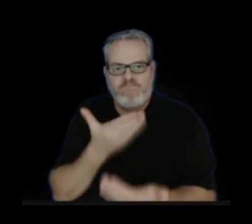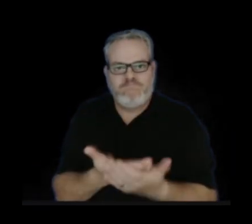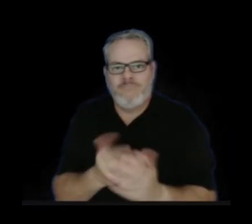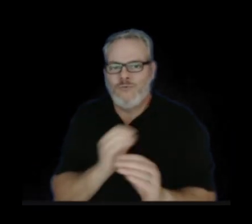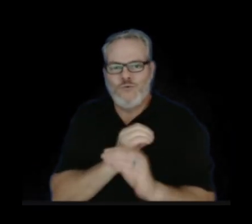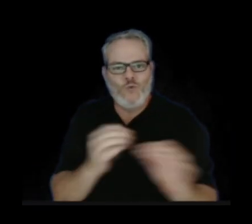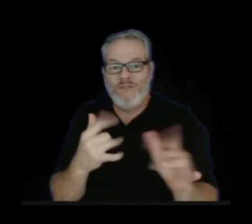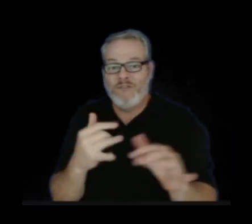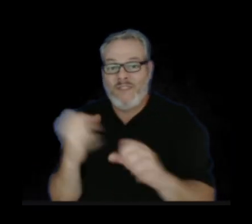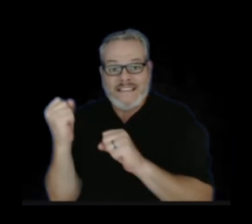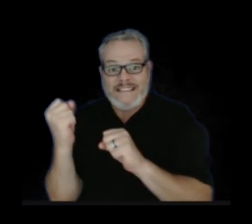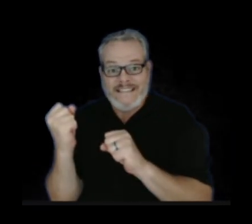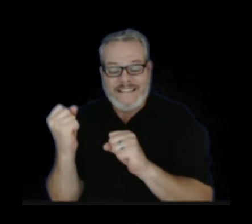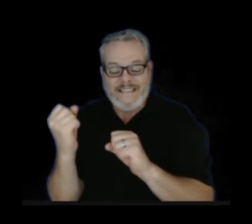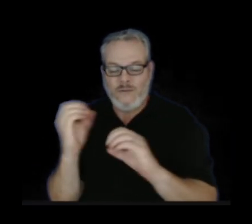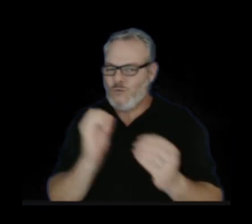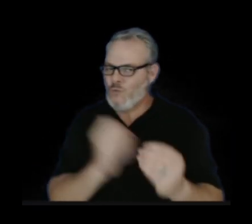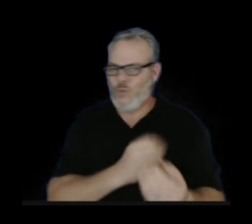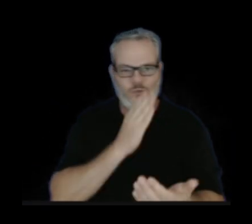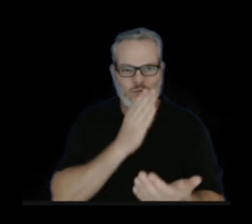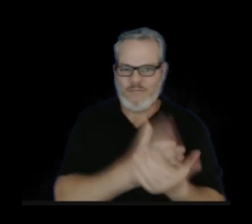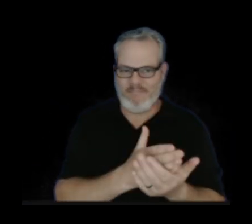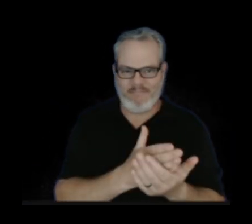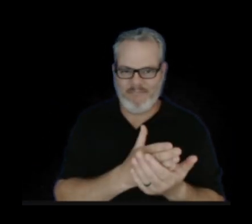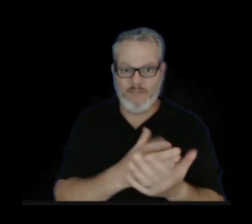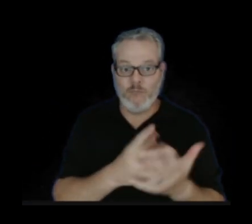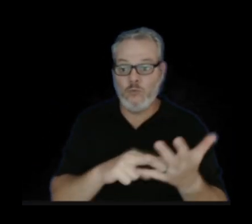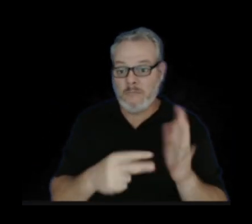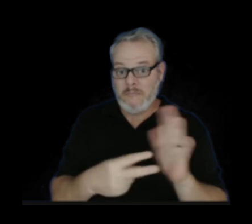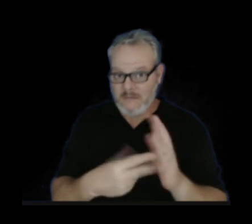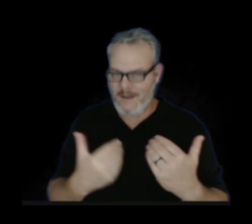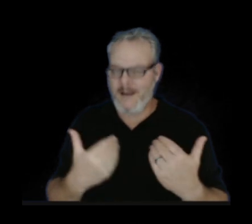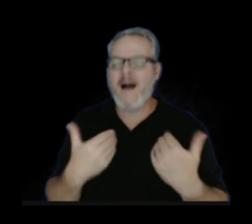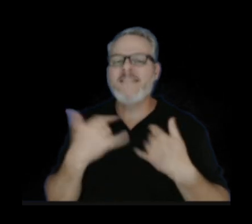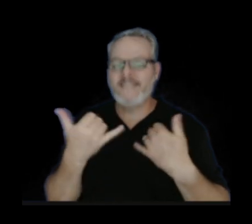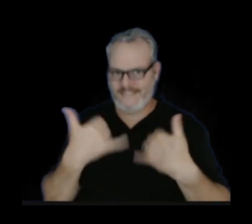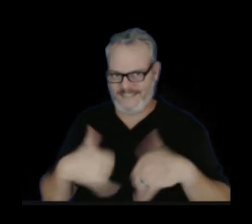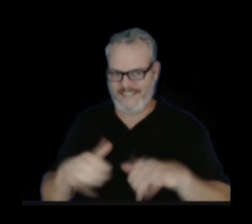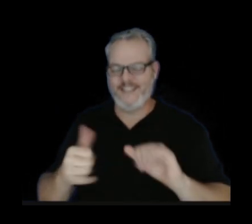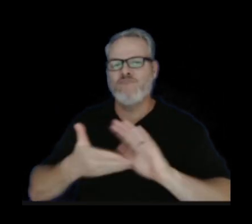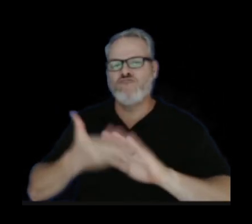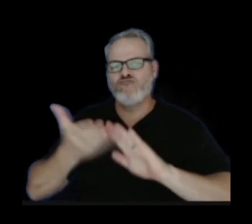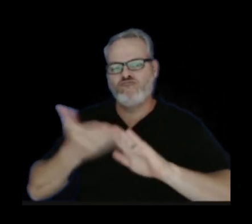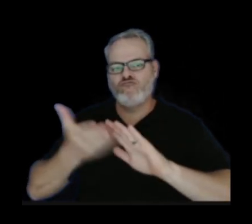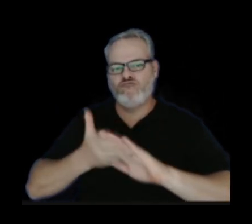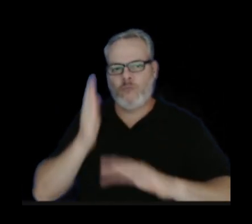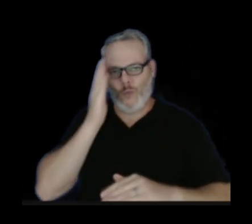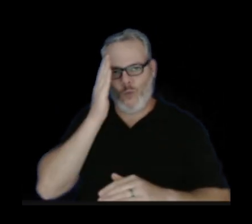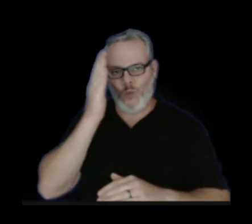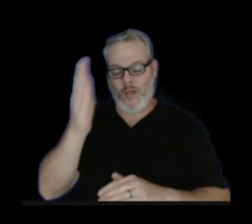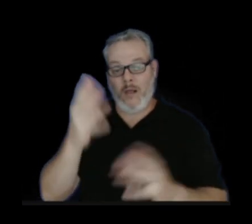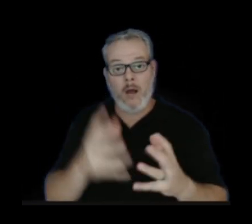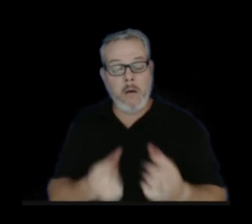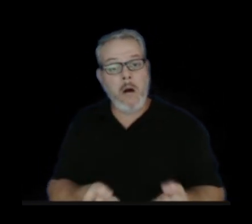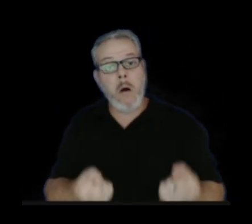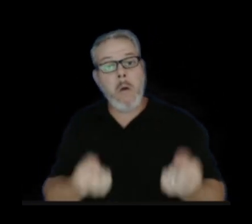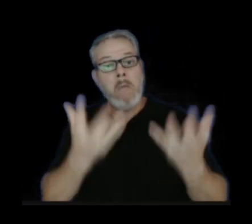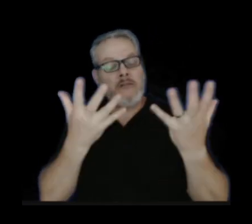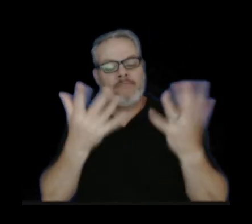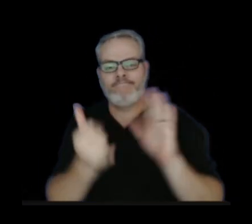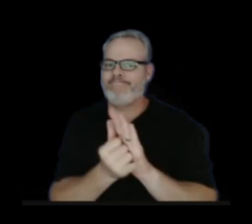or stopped, which means the eruption likely has some time in it still. How much, it's impossible to tell exactly.